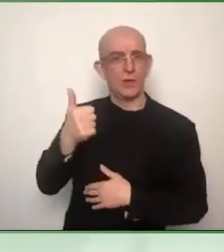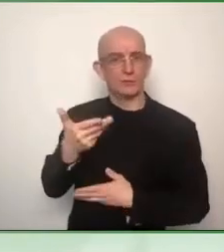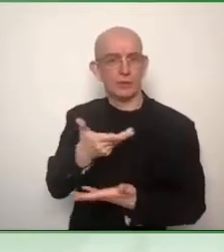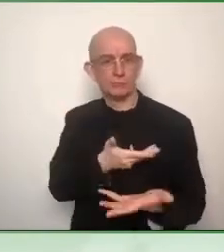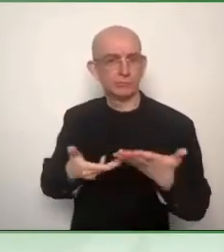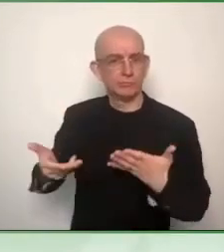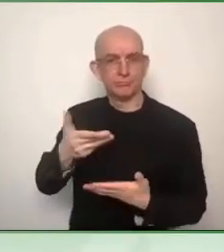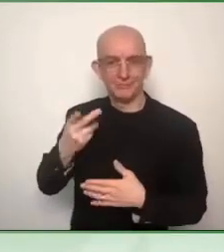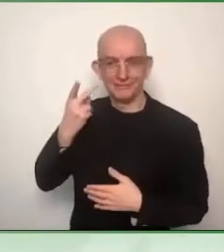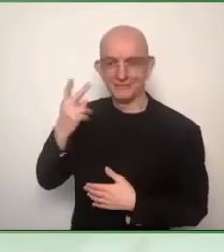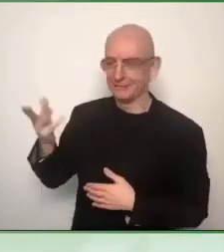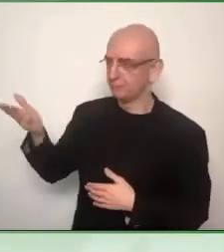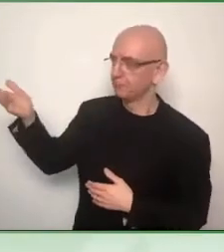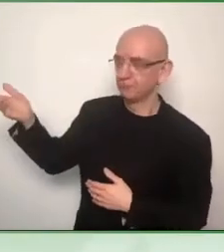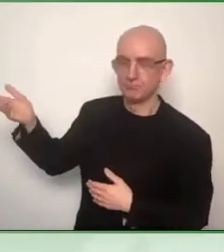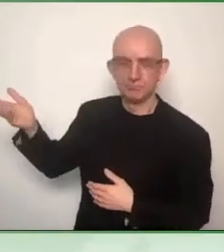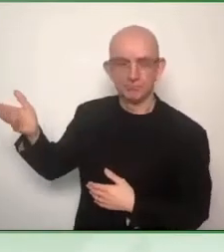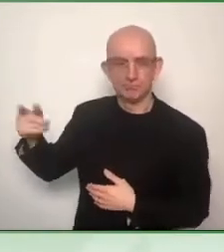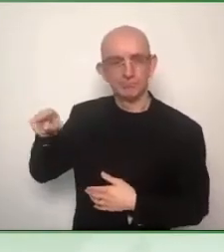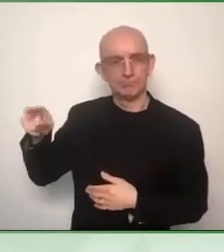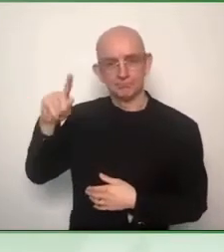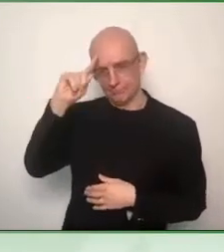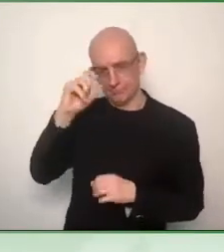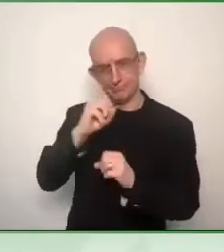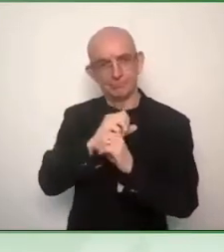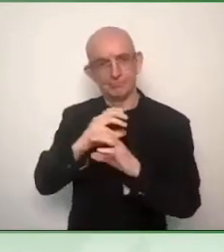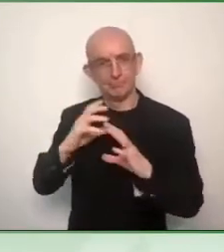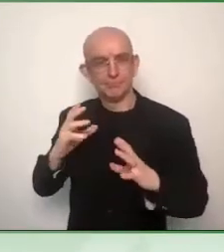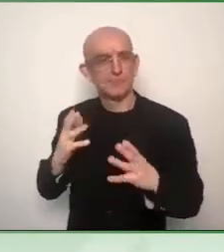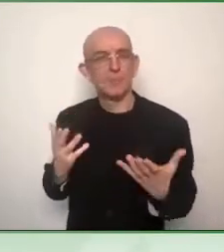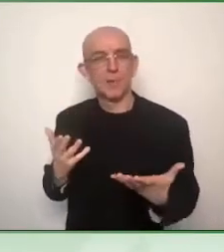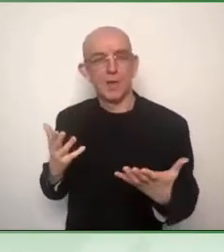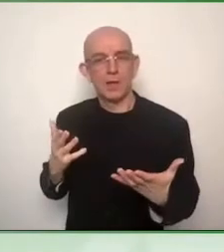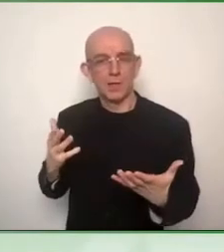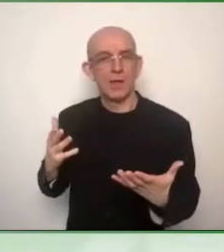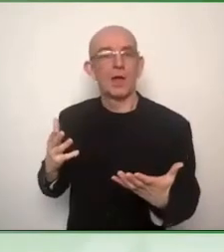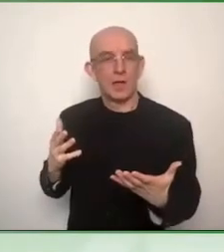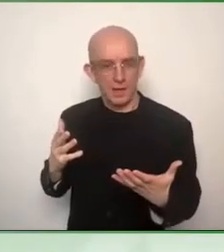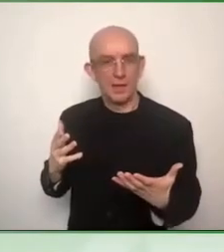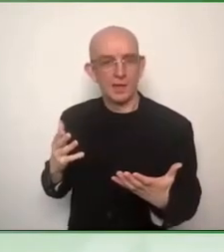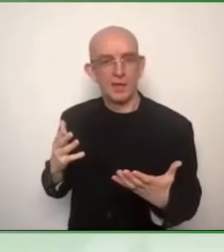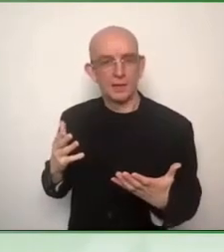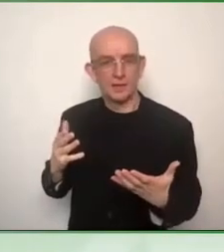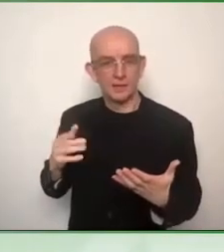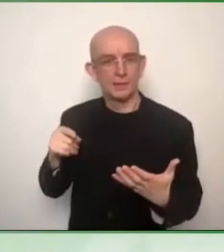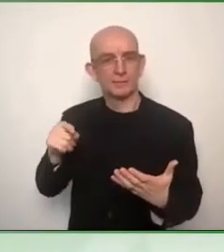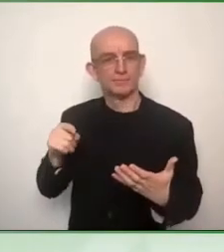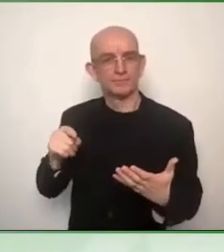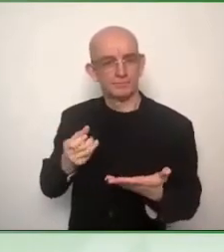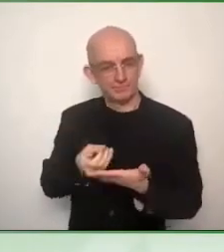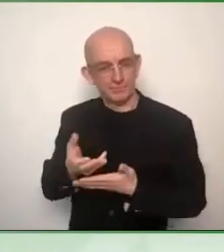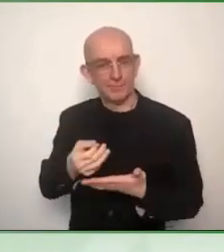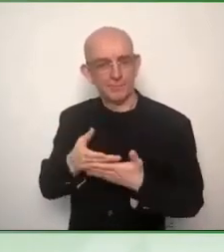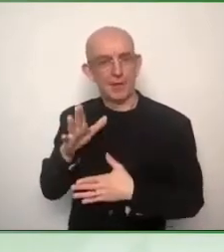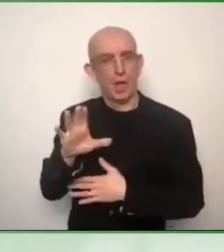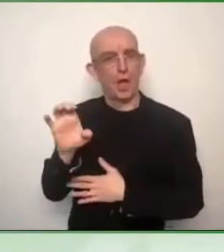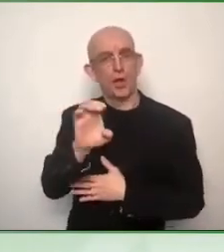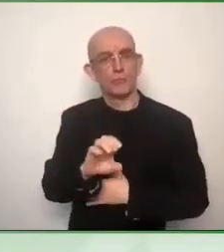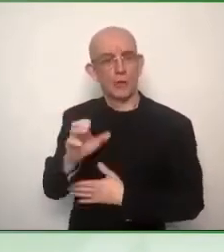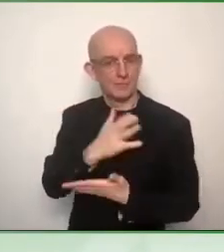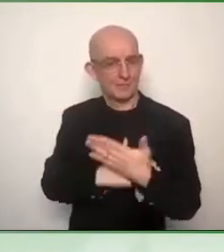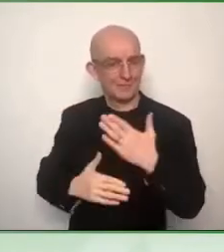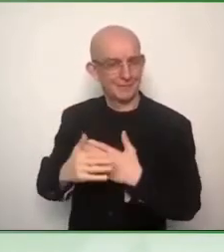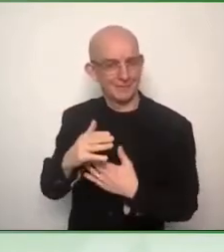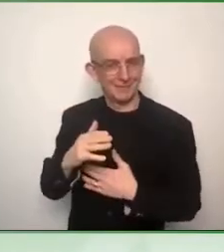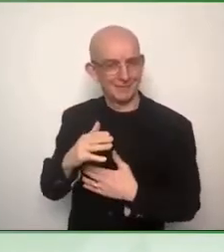started in 2019. And it's all about creating an act within the European Union to make sure that products